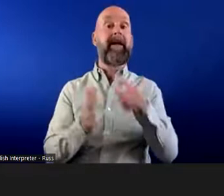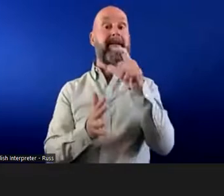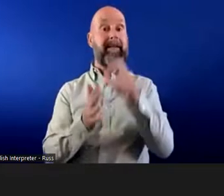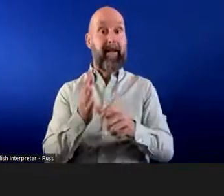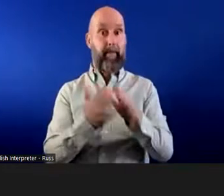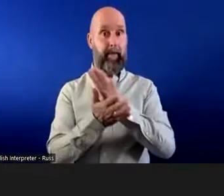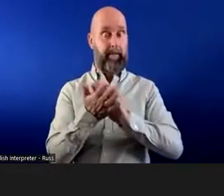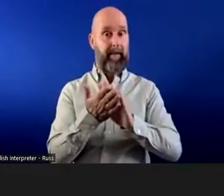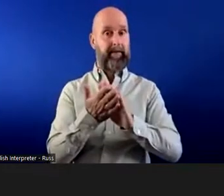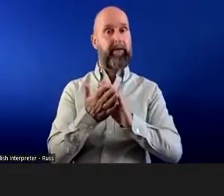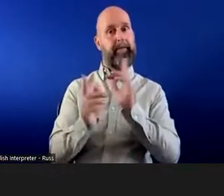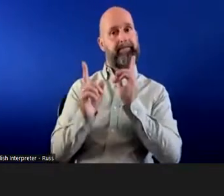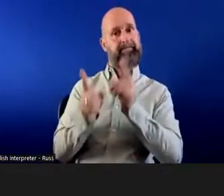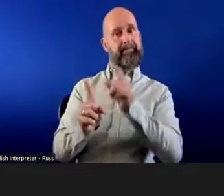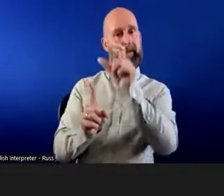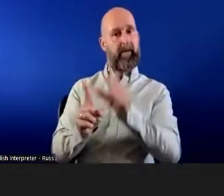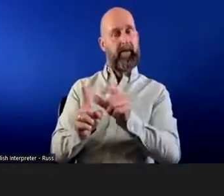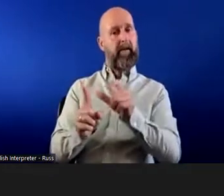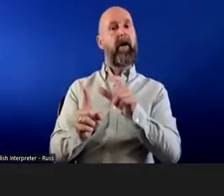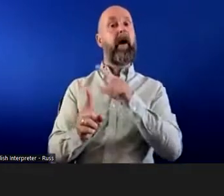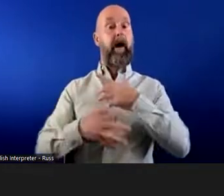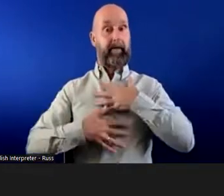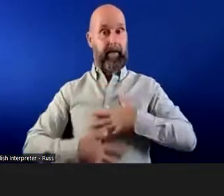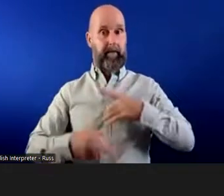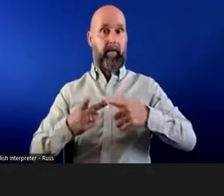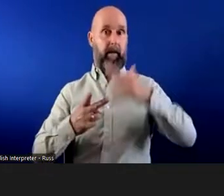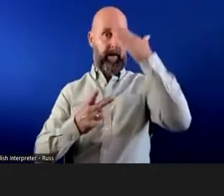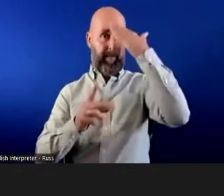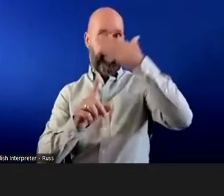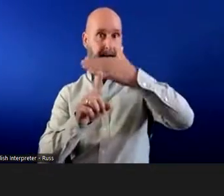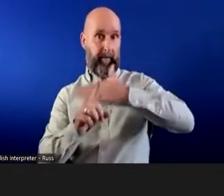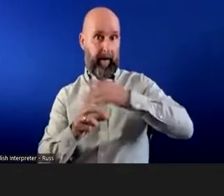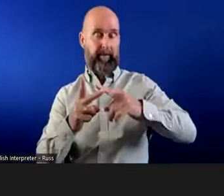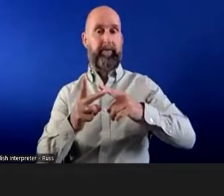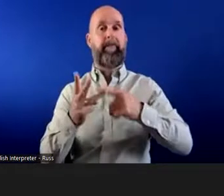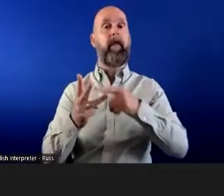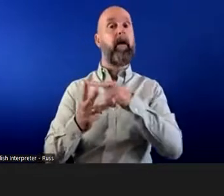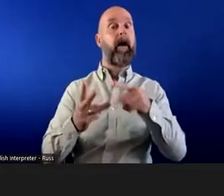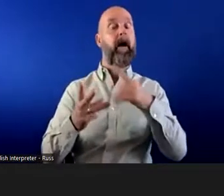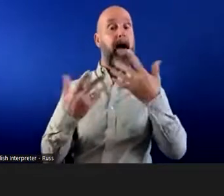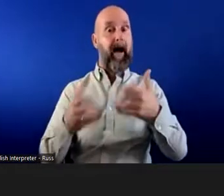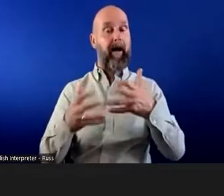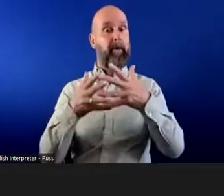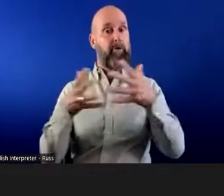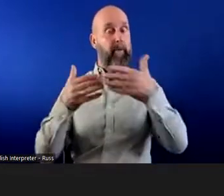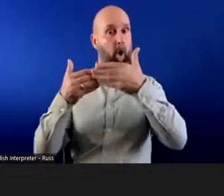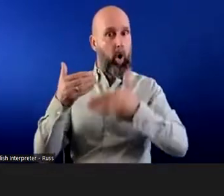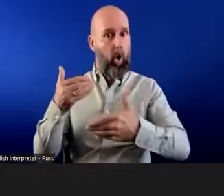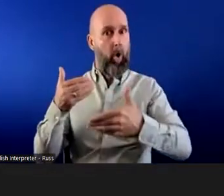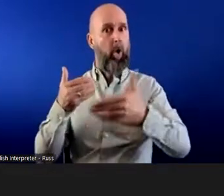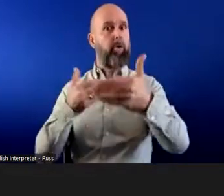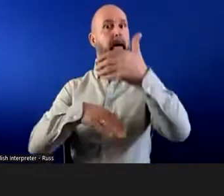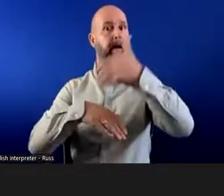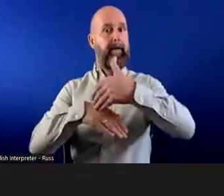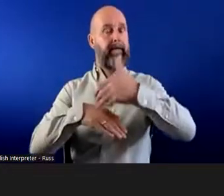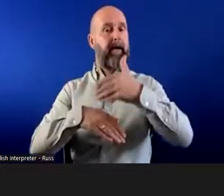is legally defined as someone with a physical or mental impairment that has a substantial and long term adverse effect